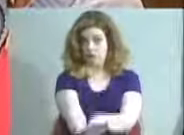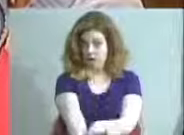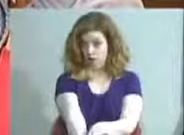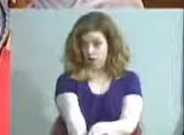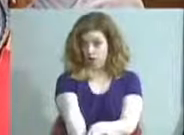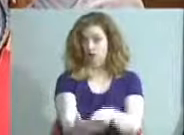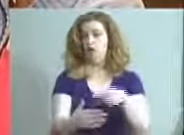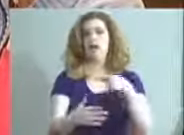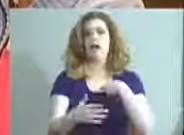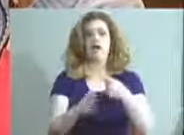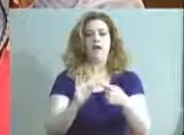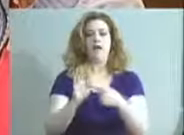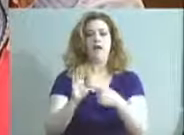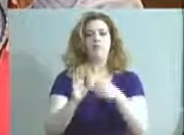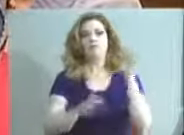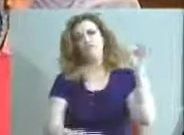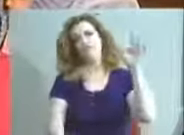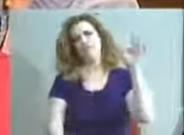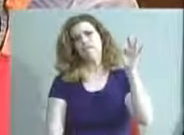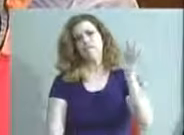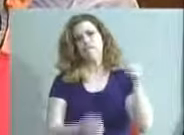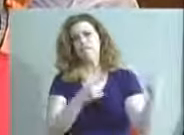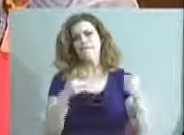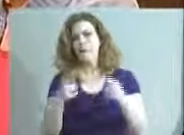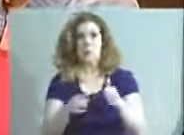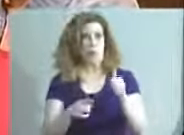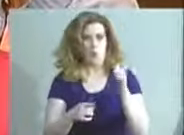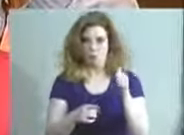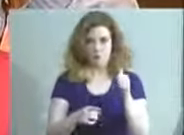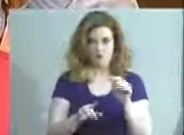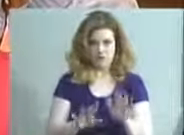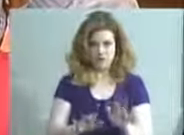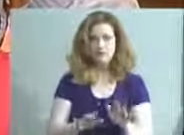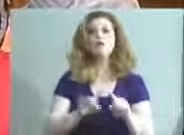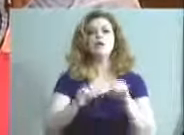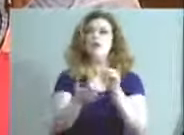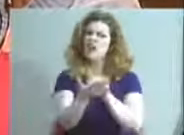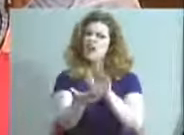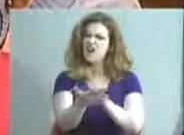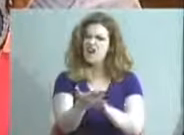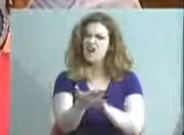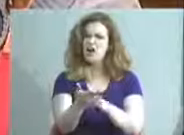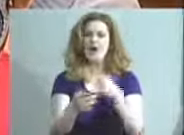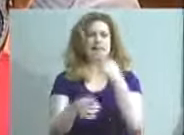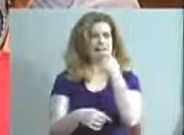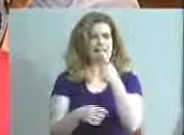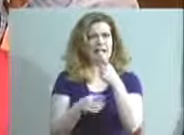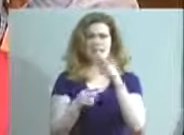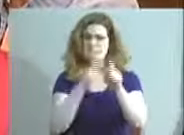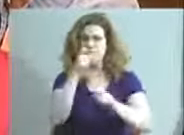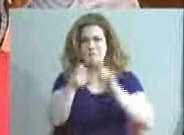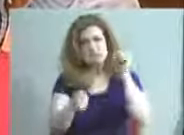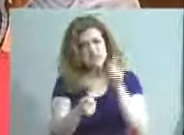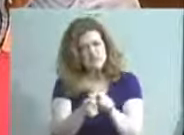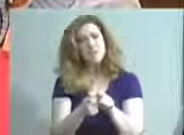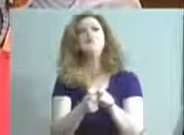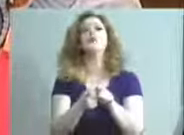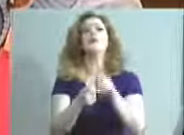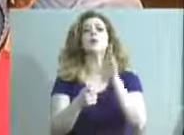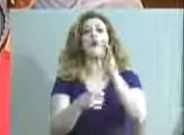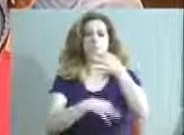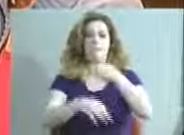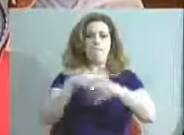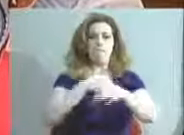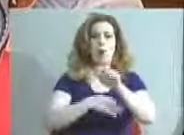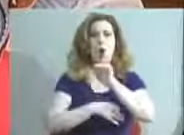that proselytizing would not take place, the contract spells out specifically that it replaces